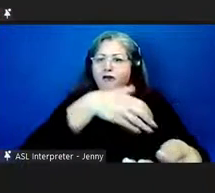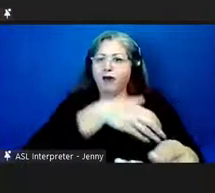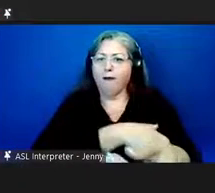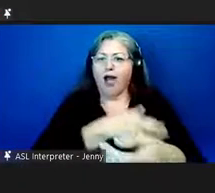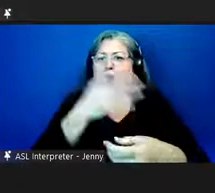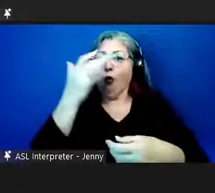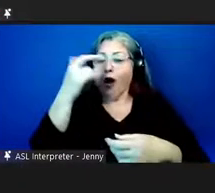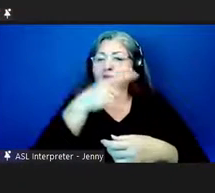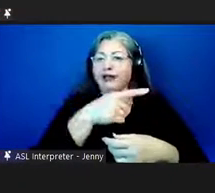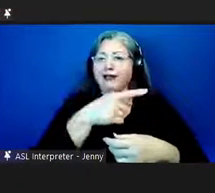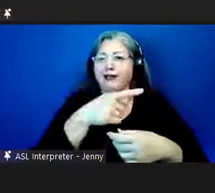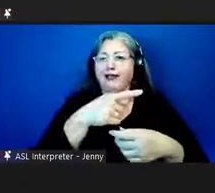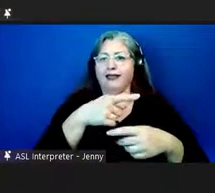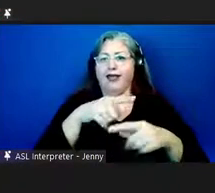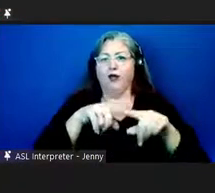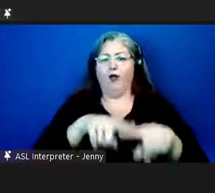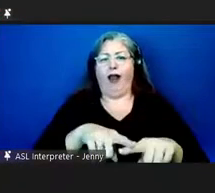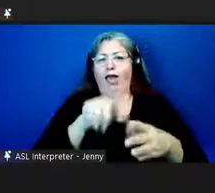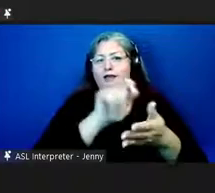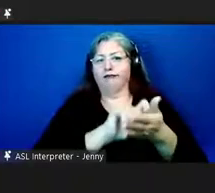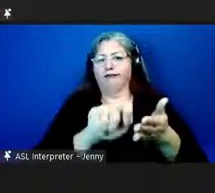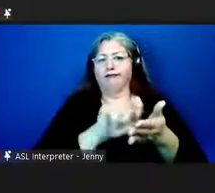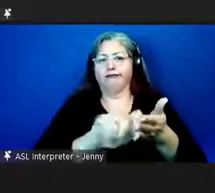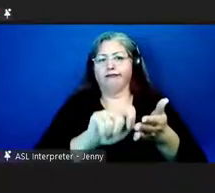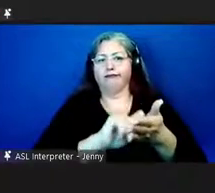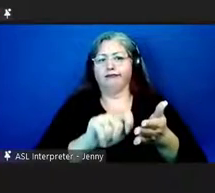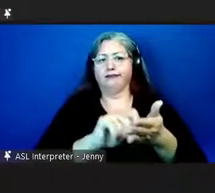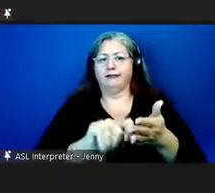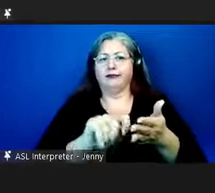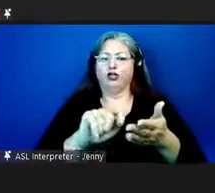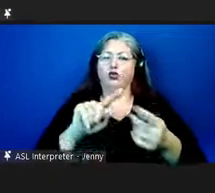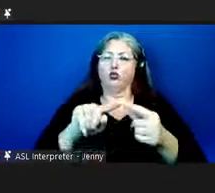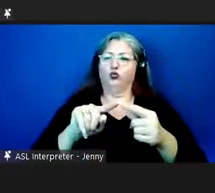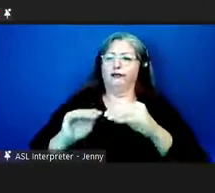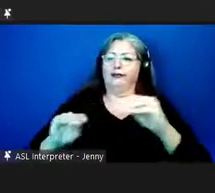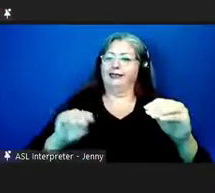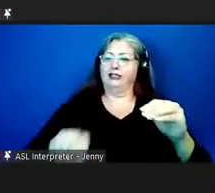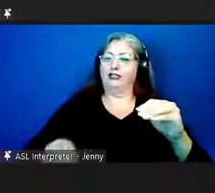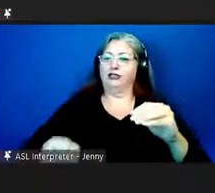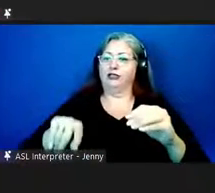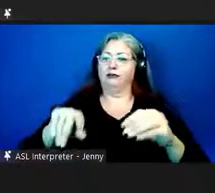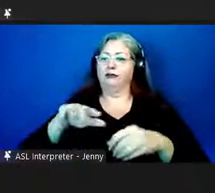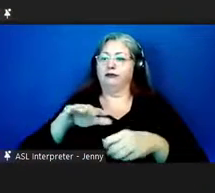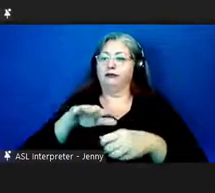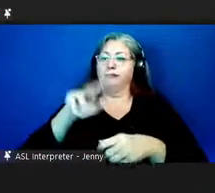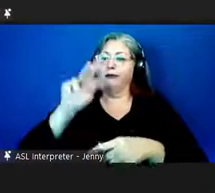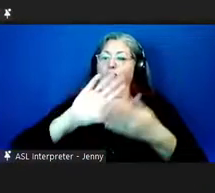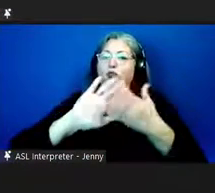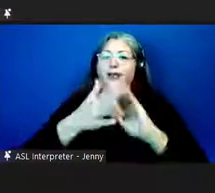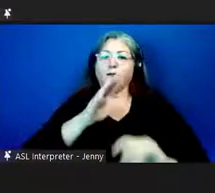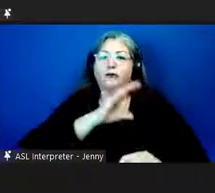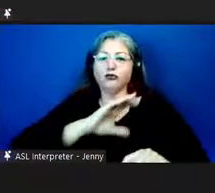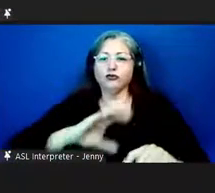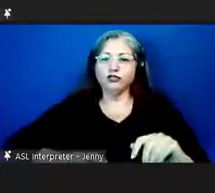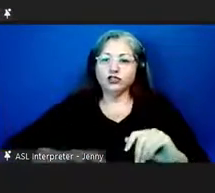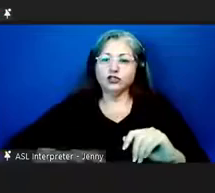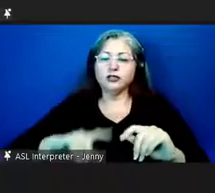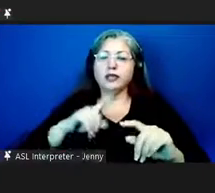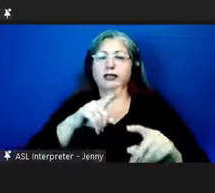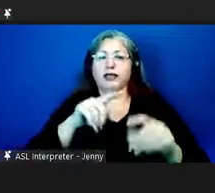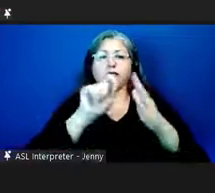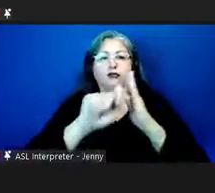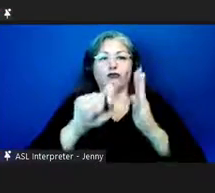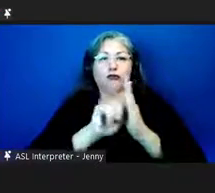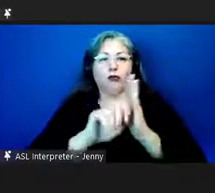this this uh means to christianize our people by trans by writing a creating a